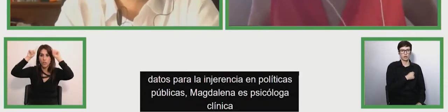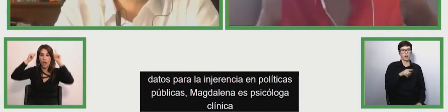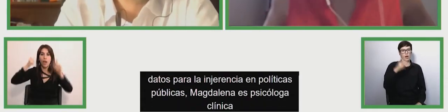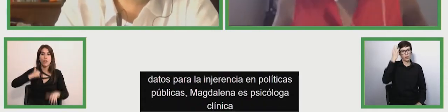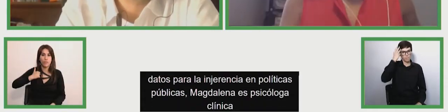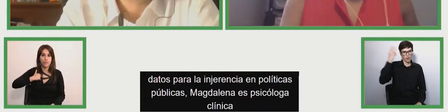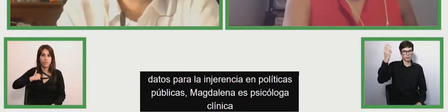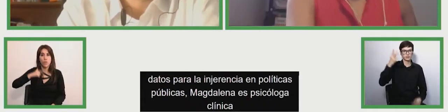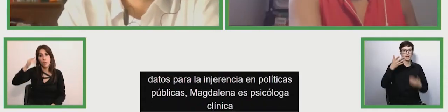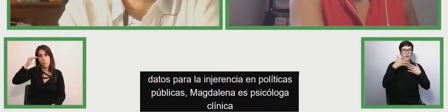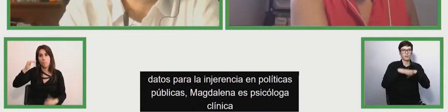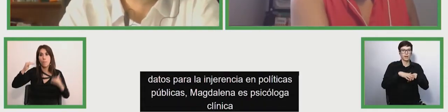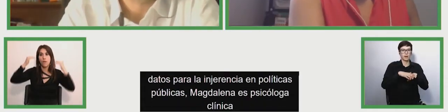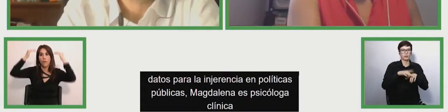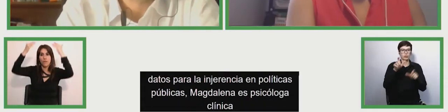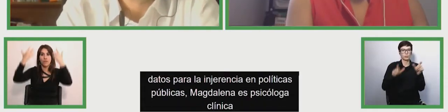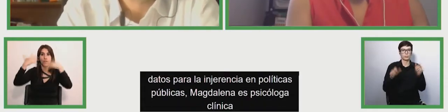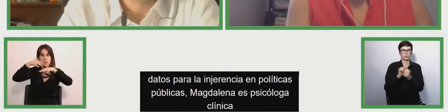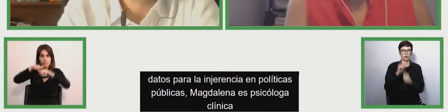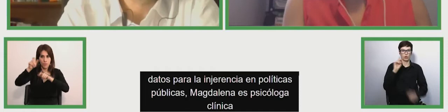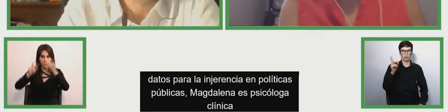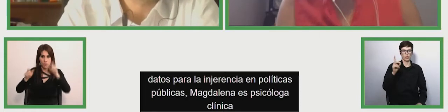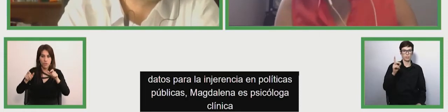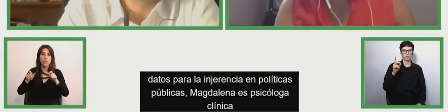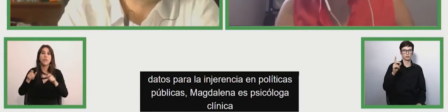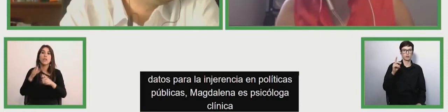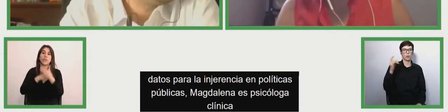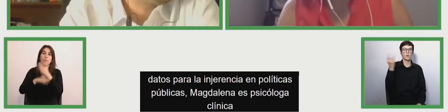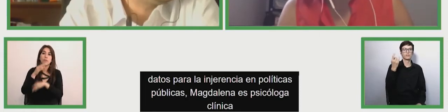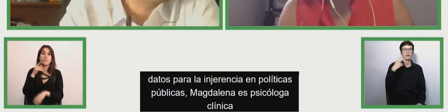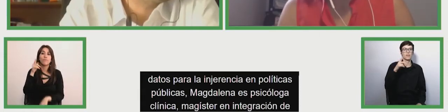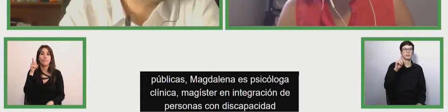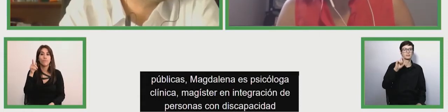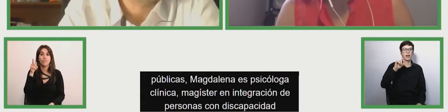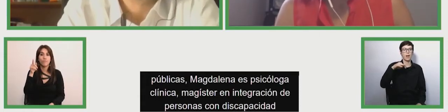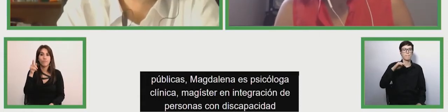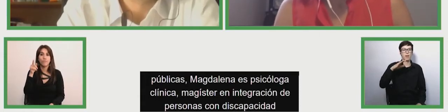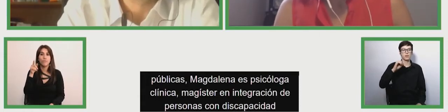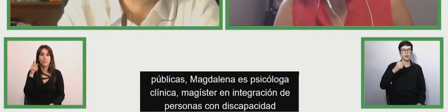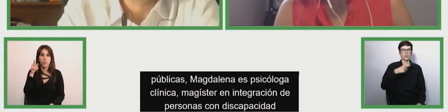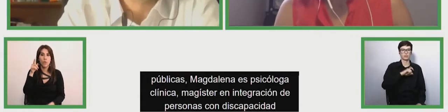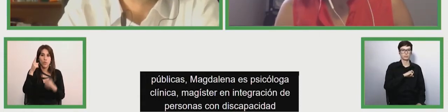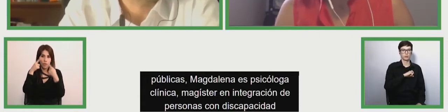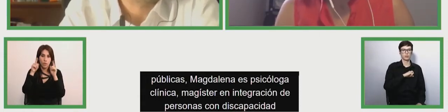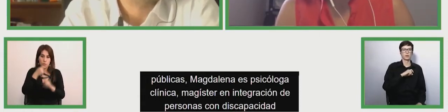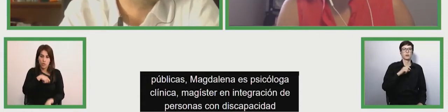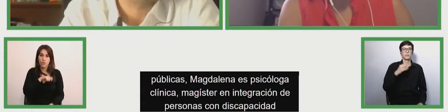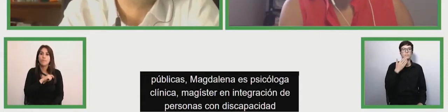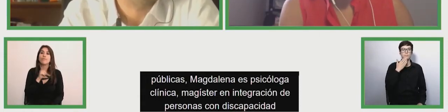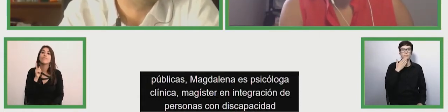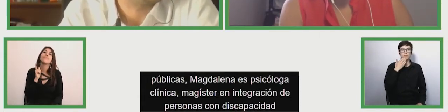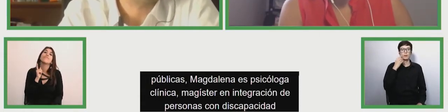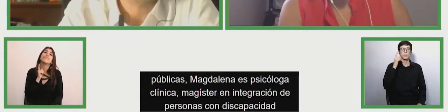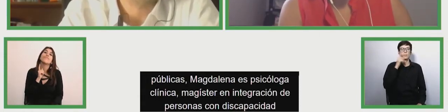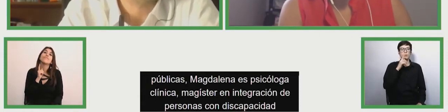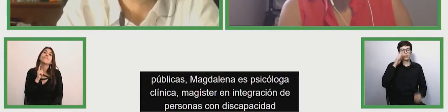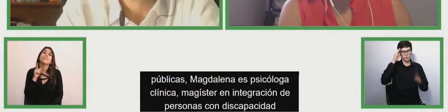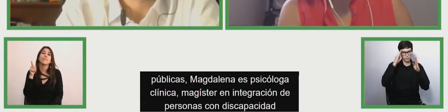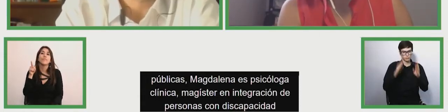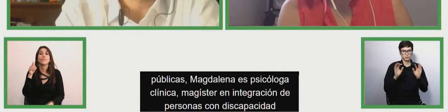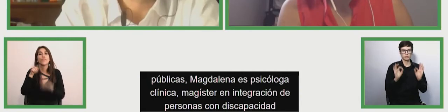for salamanca university and specialized in the disability focused on human rights